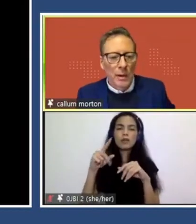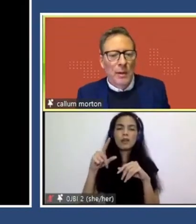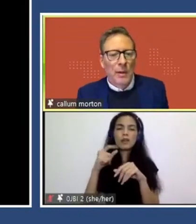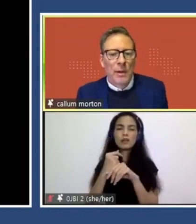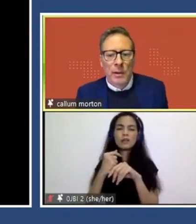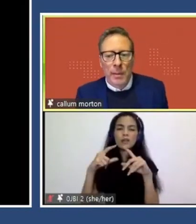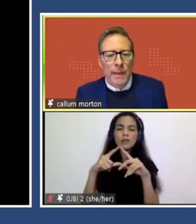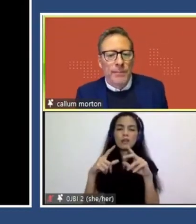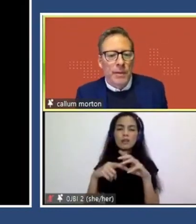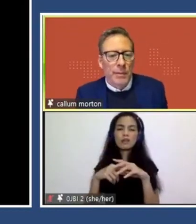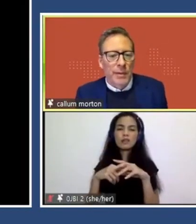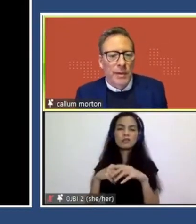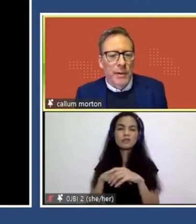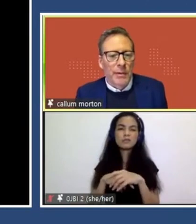as well.